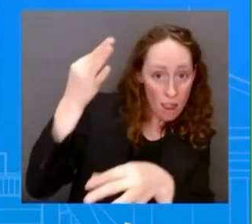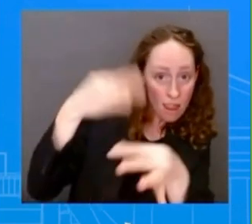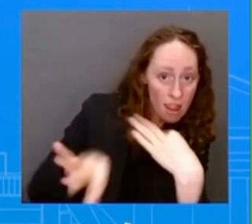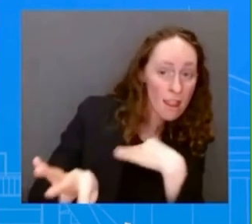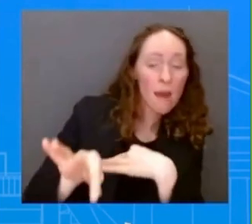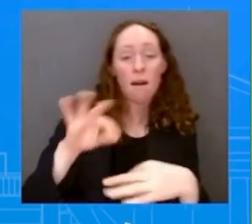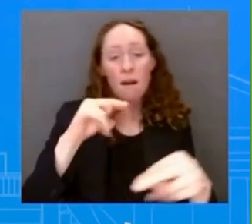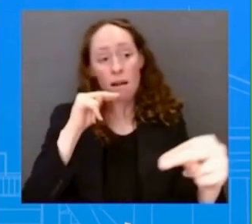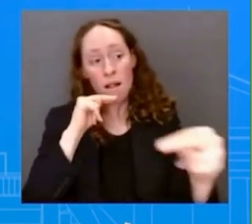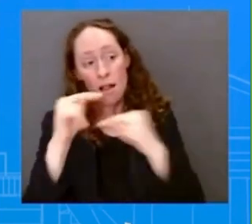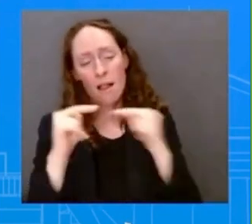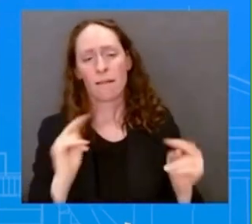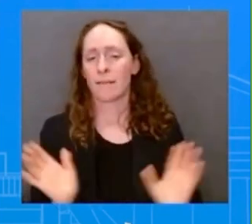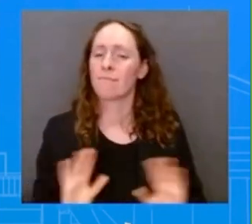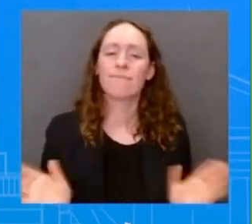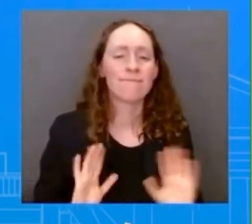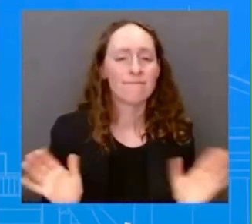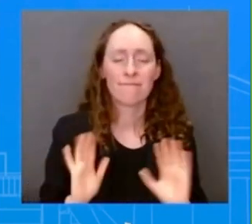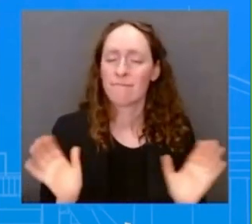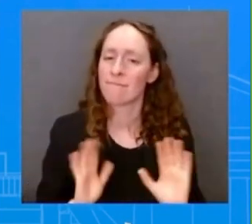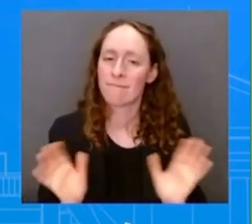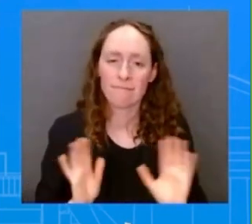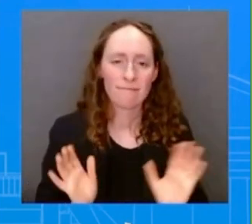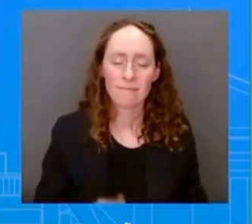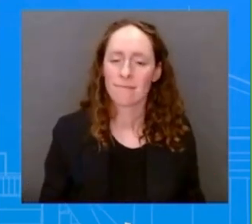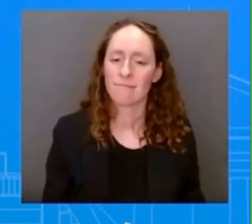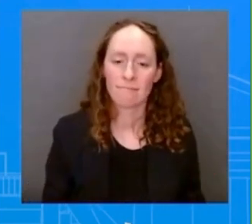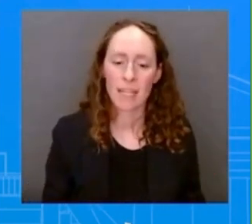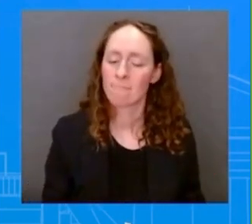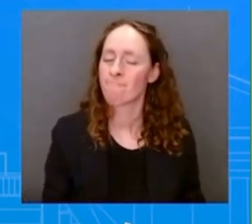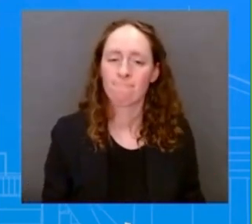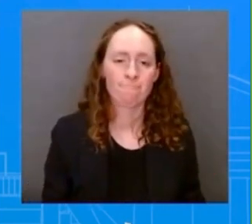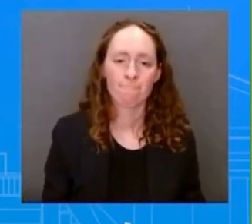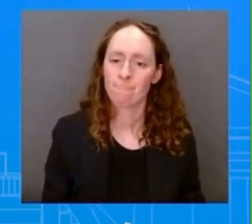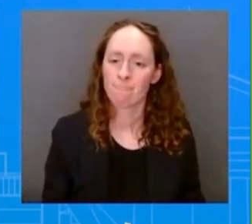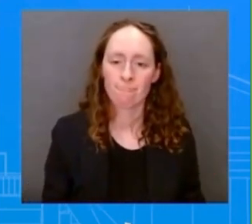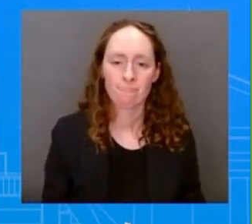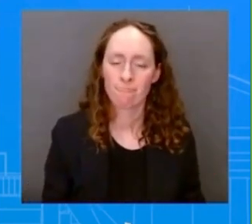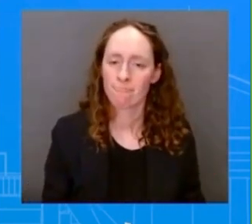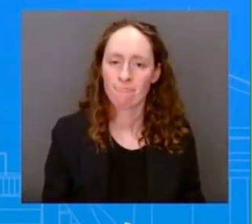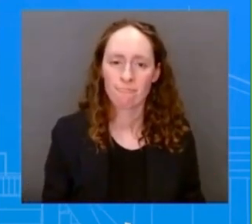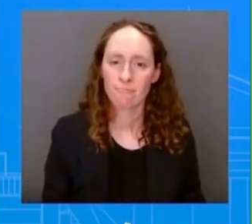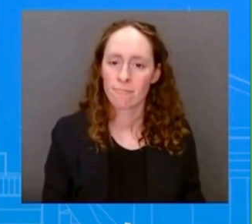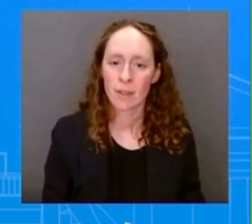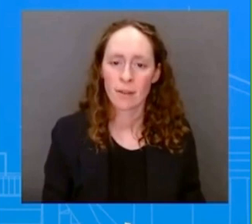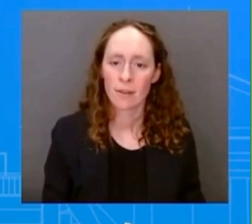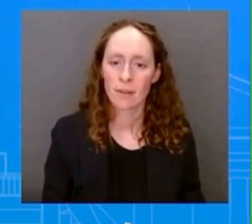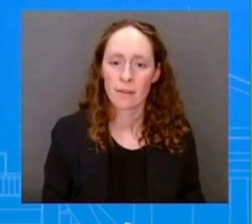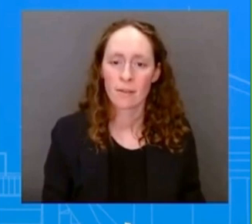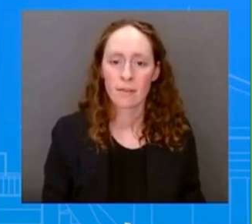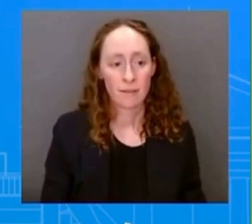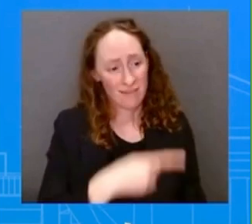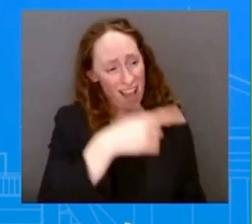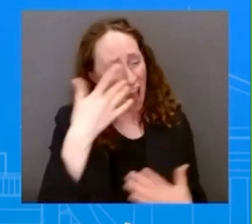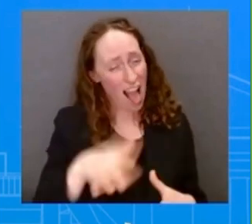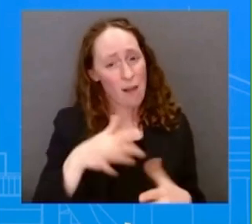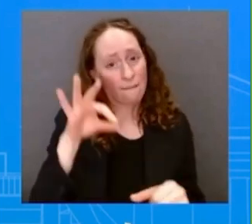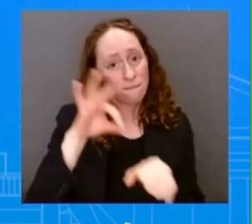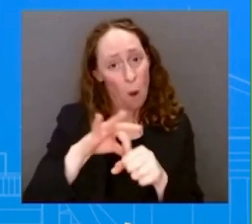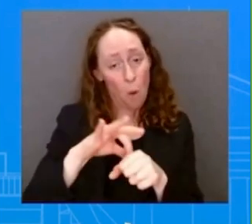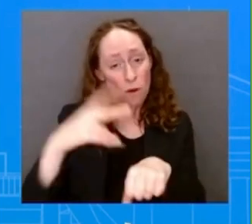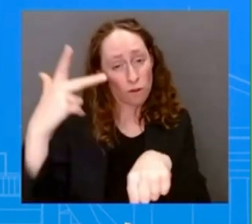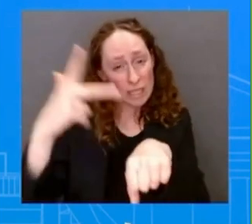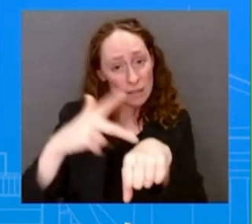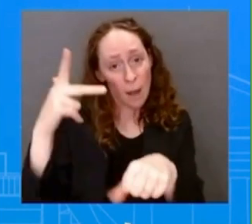and voted to, uh, to, uh, with the debt limit three times, three times. And so we've been very clear